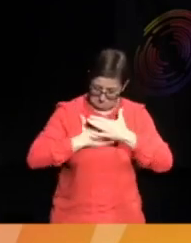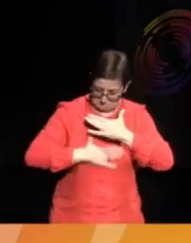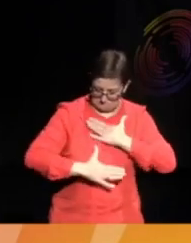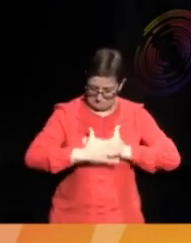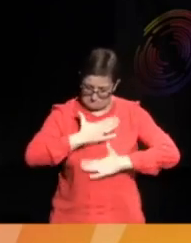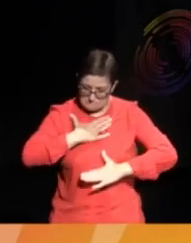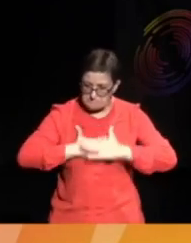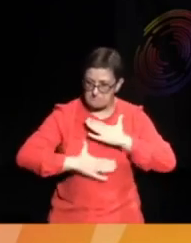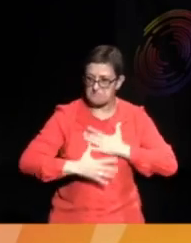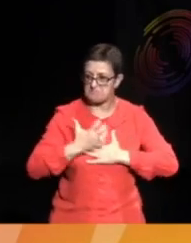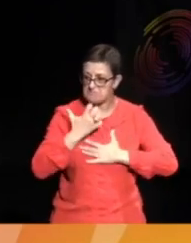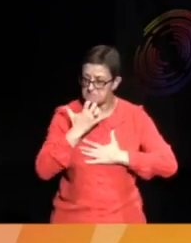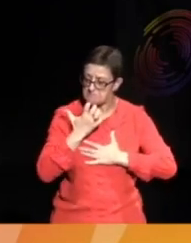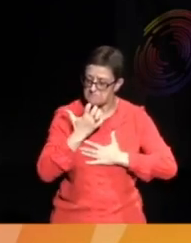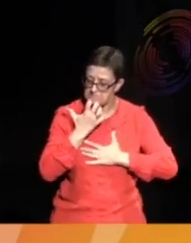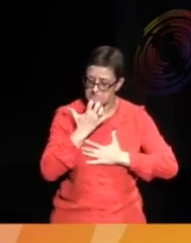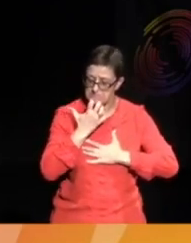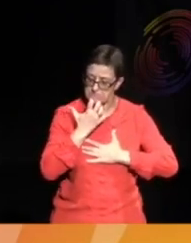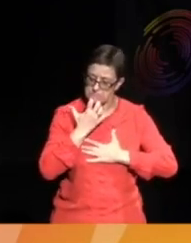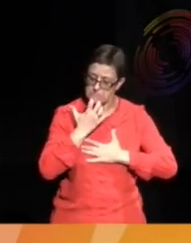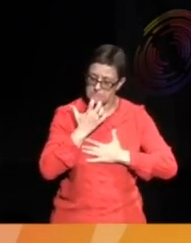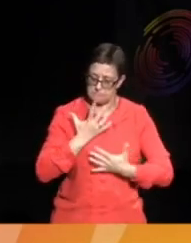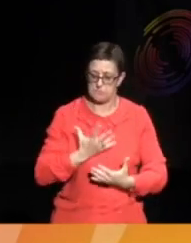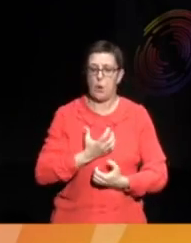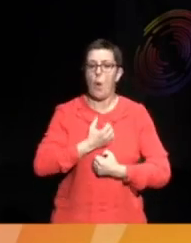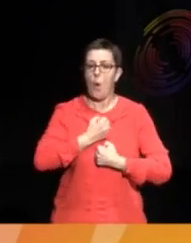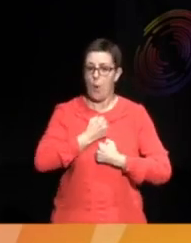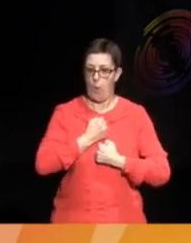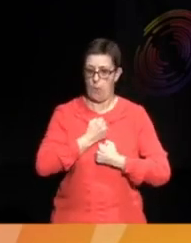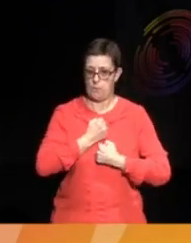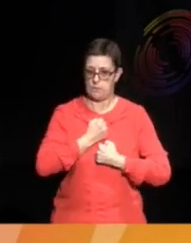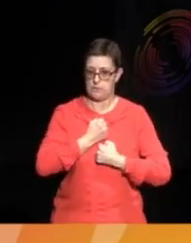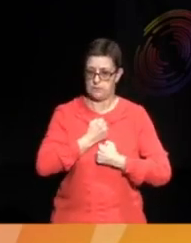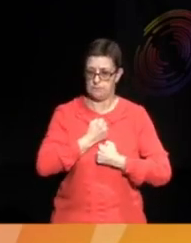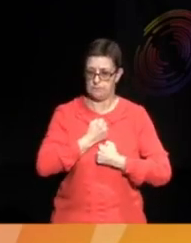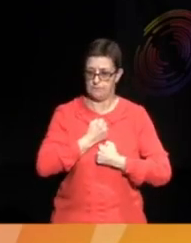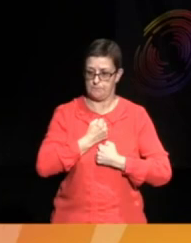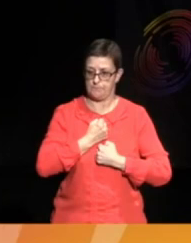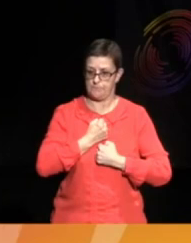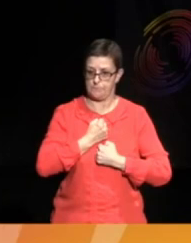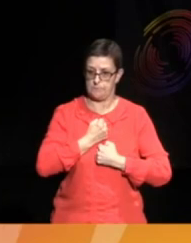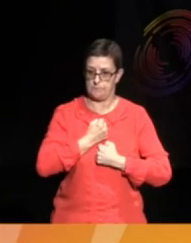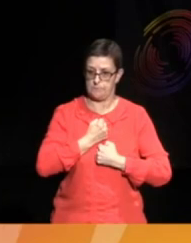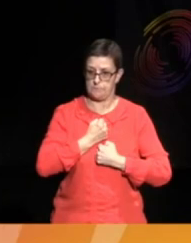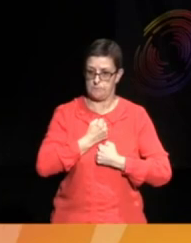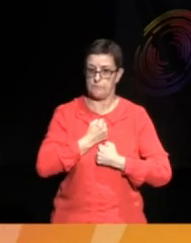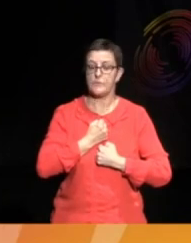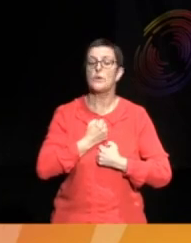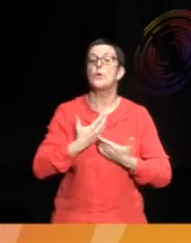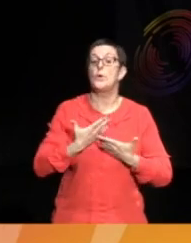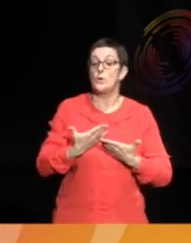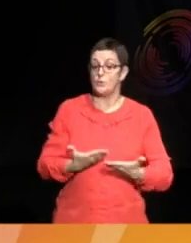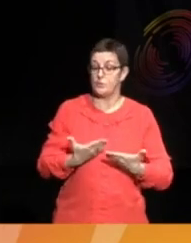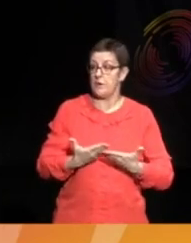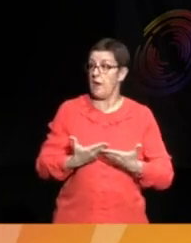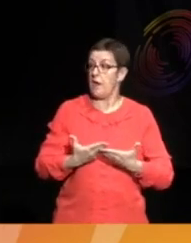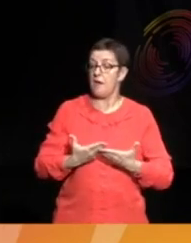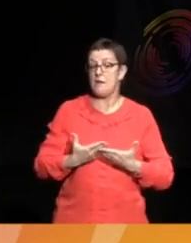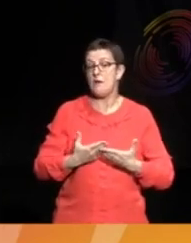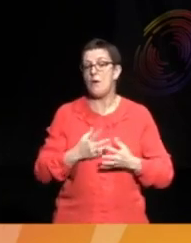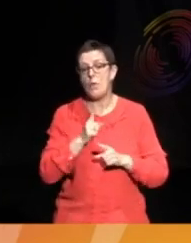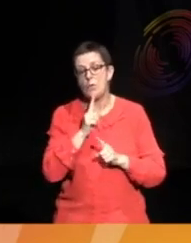Pull everything in. And hold. Today, the quiet men came.